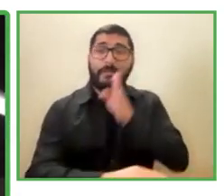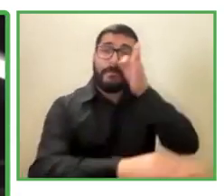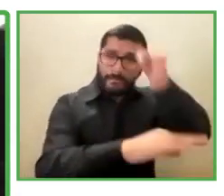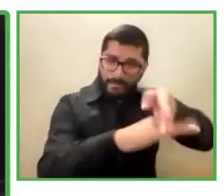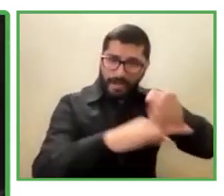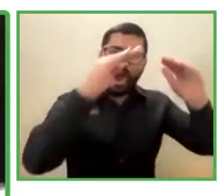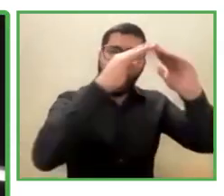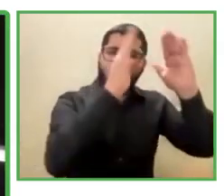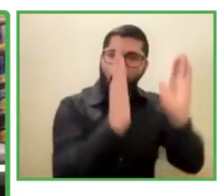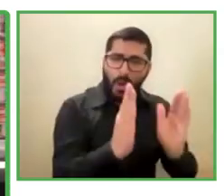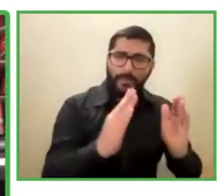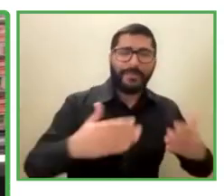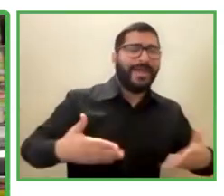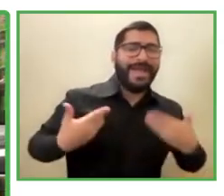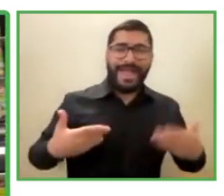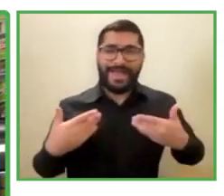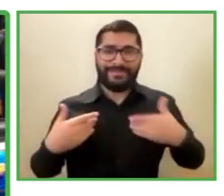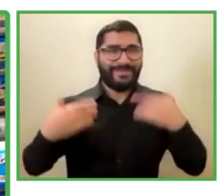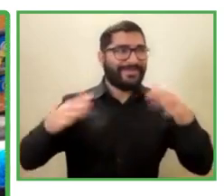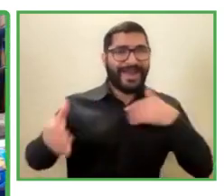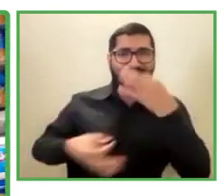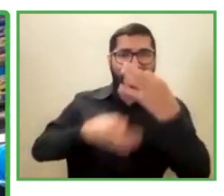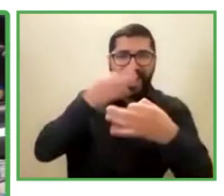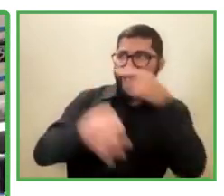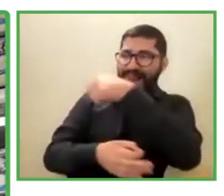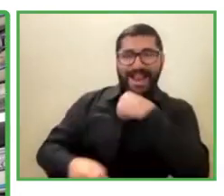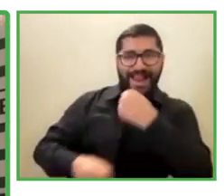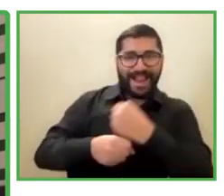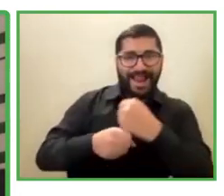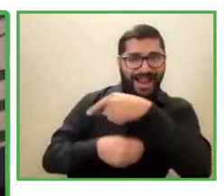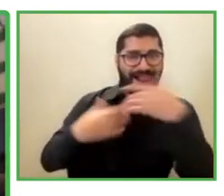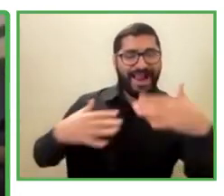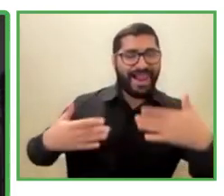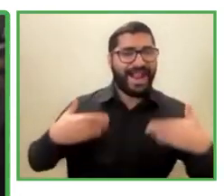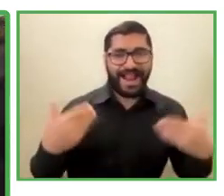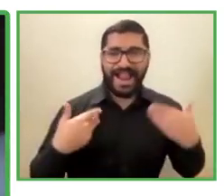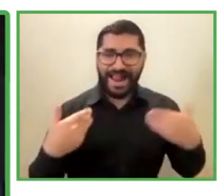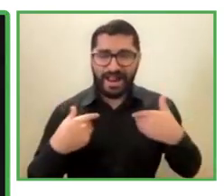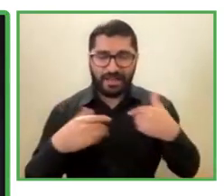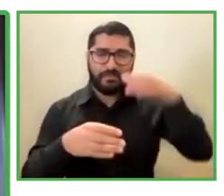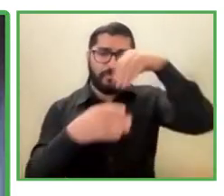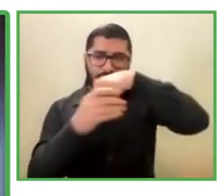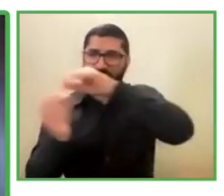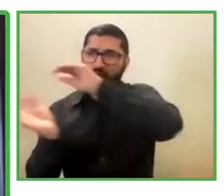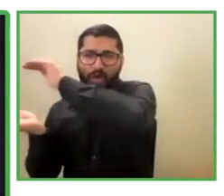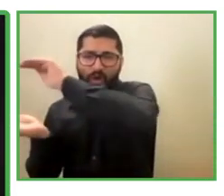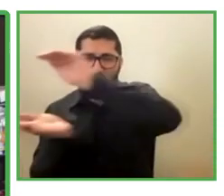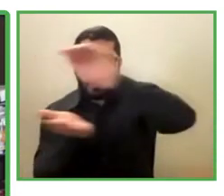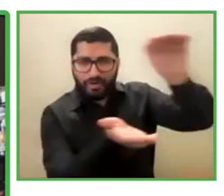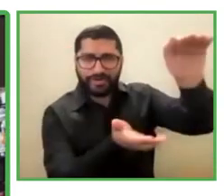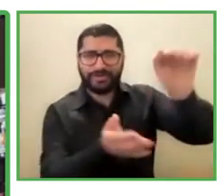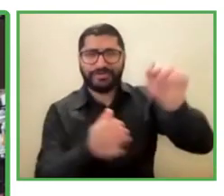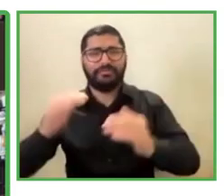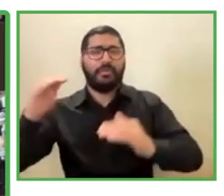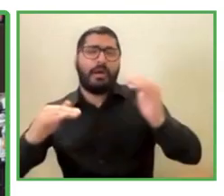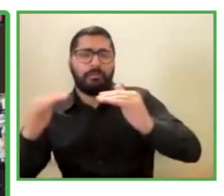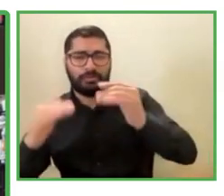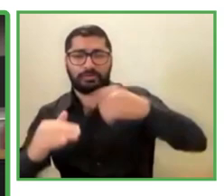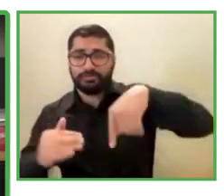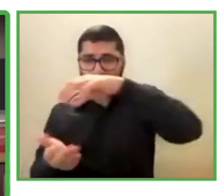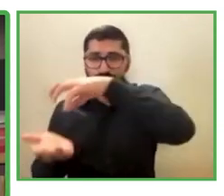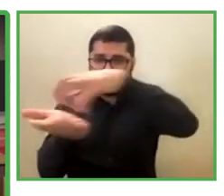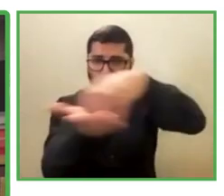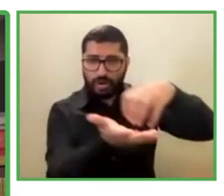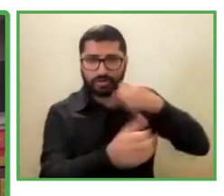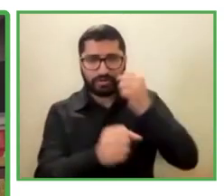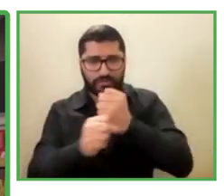home every day, telling us what she did every day. She works. She has to do something in one part of the supermarket, and the other day she